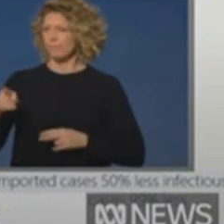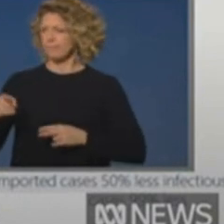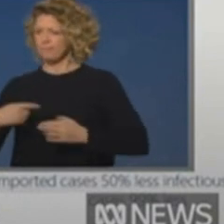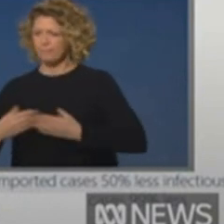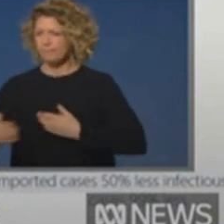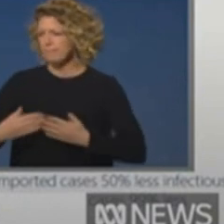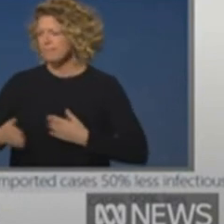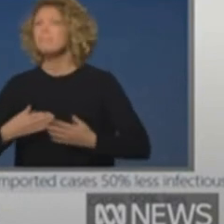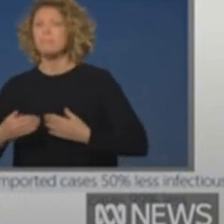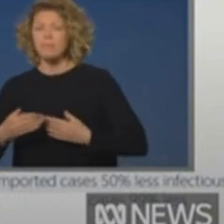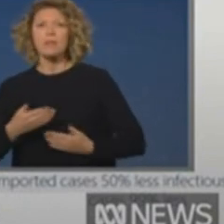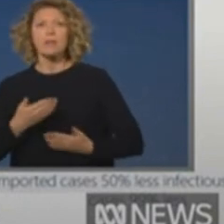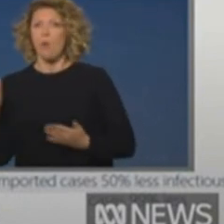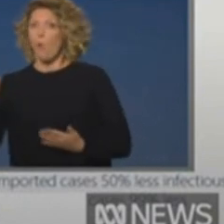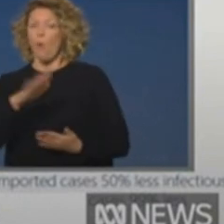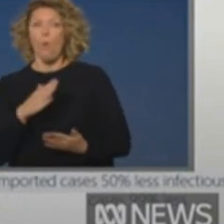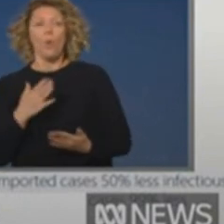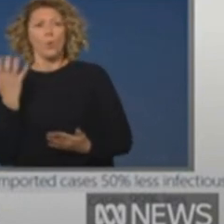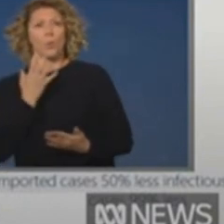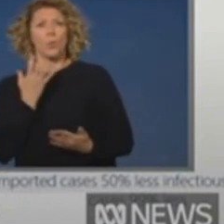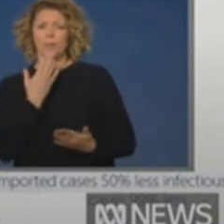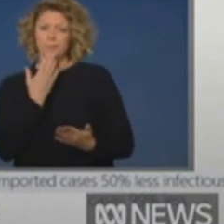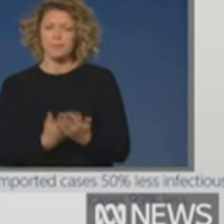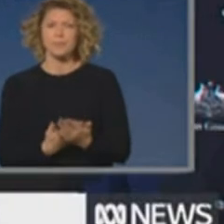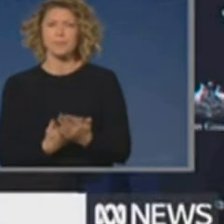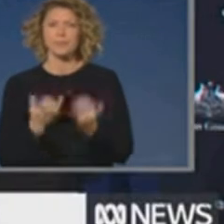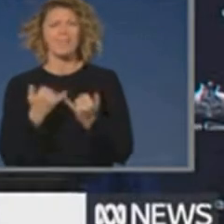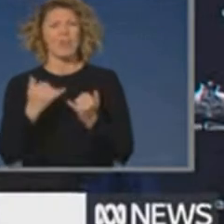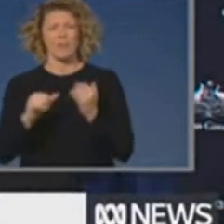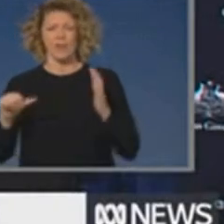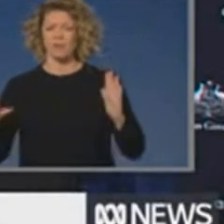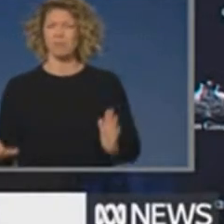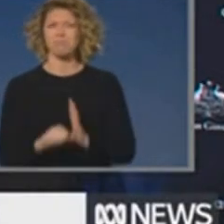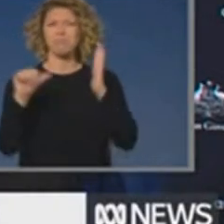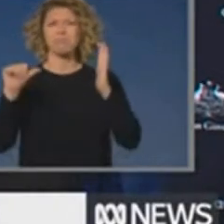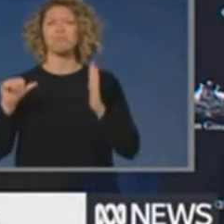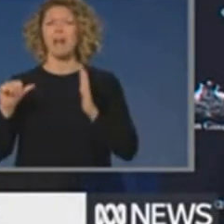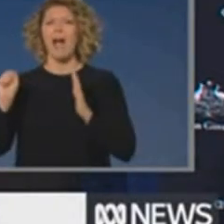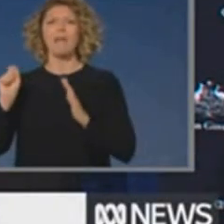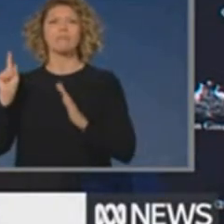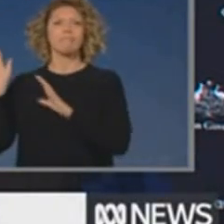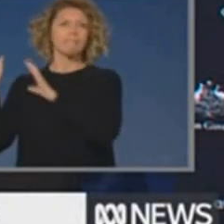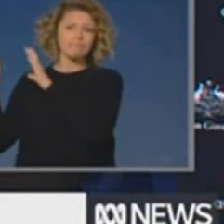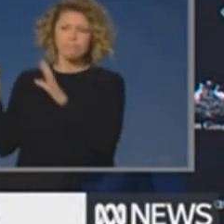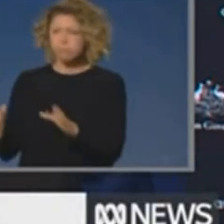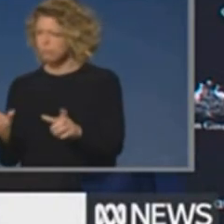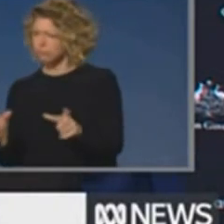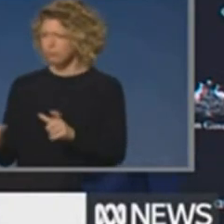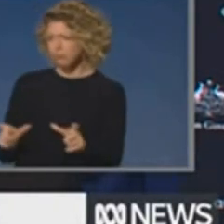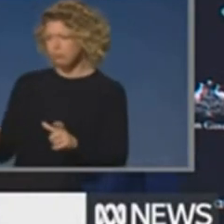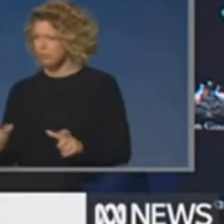complying with what was a very burdensome but necessary public health intervention. Next slide.